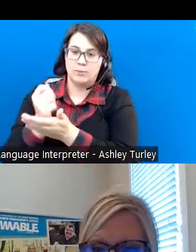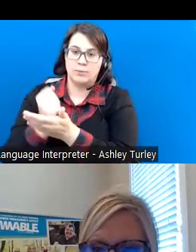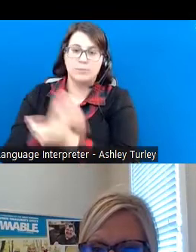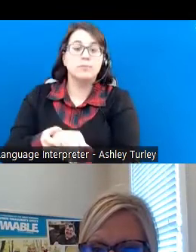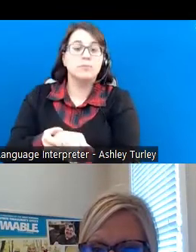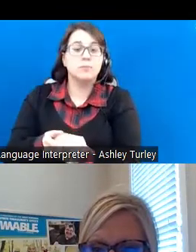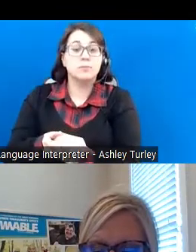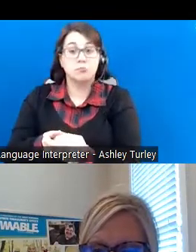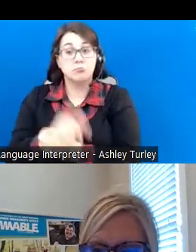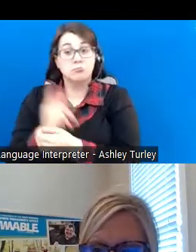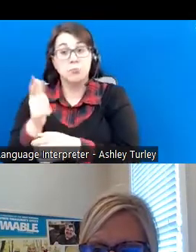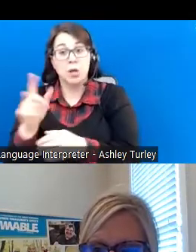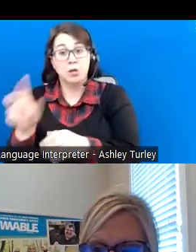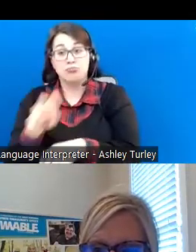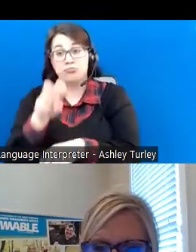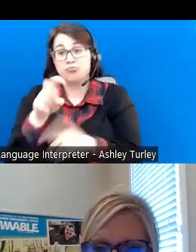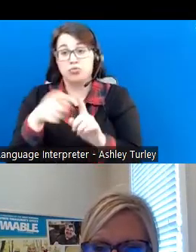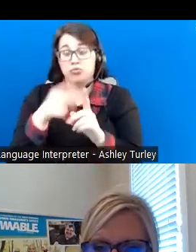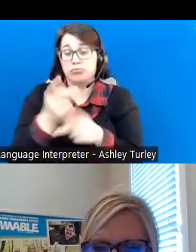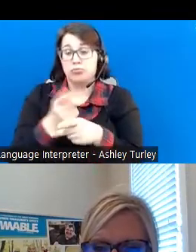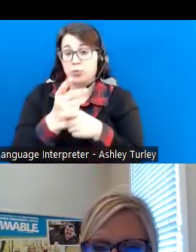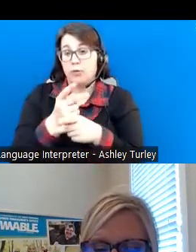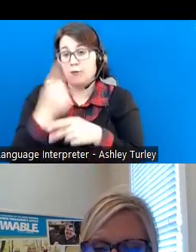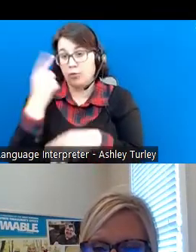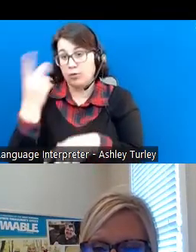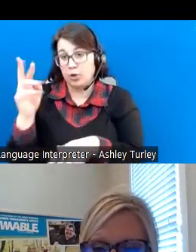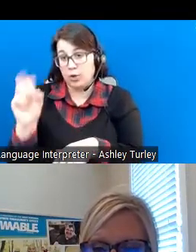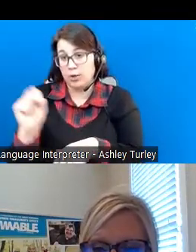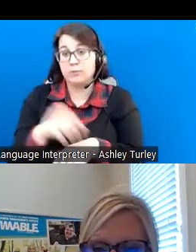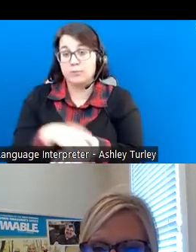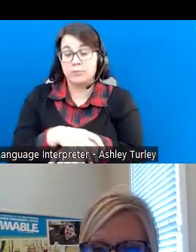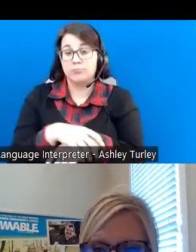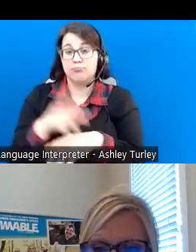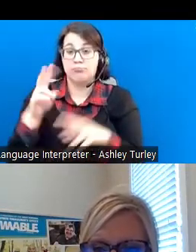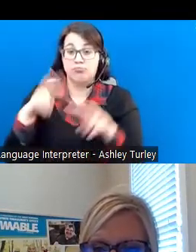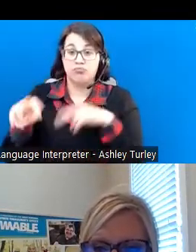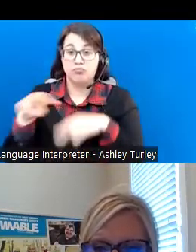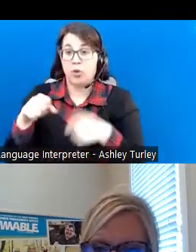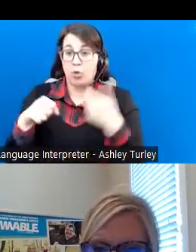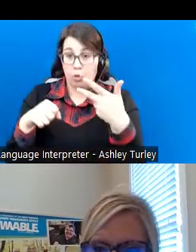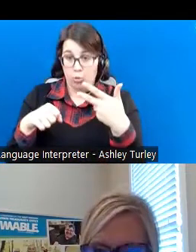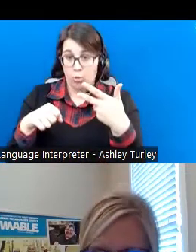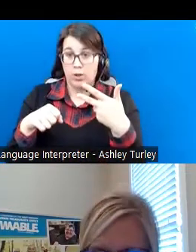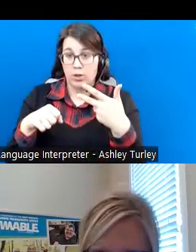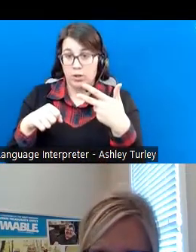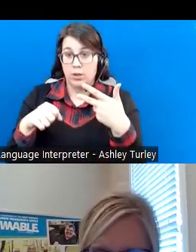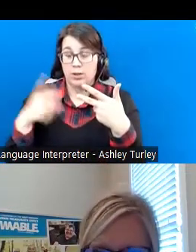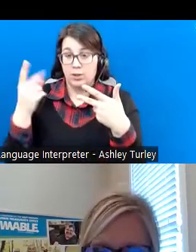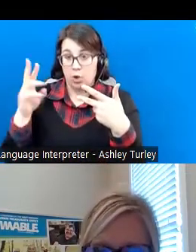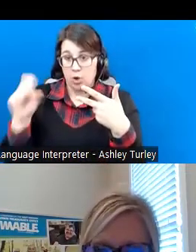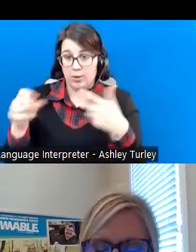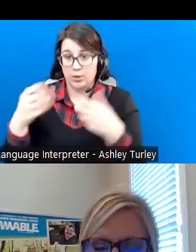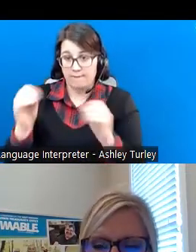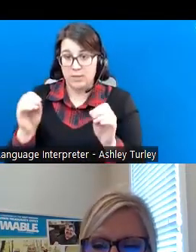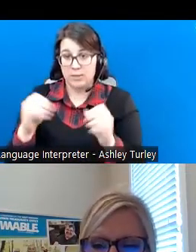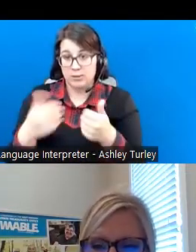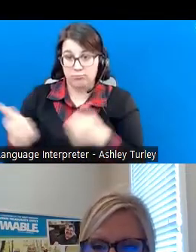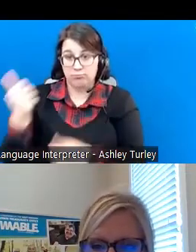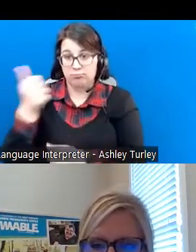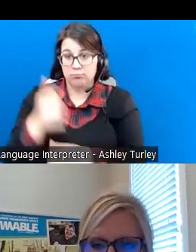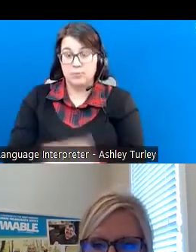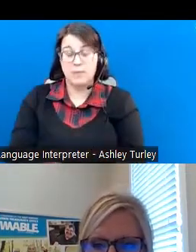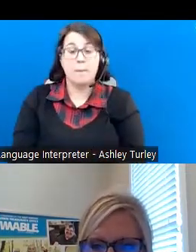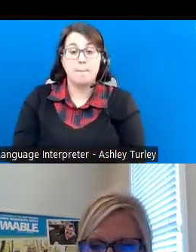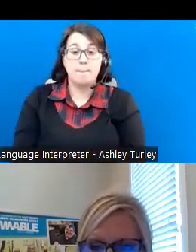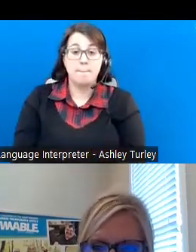began working as a supervisor for DRS, overseeing three vocational rehabilitation offices. He is currently